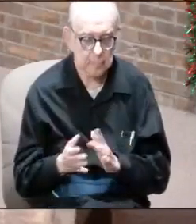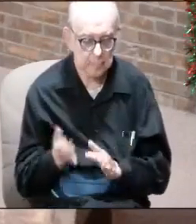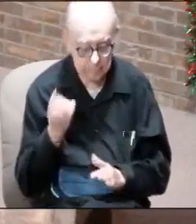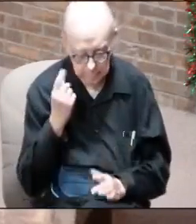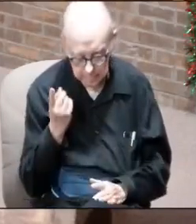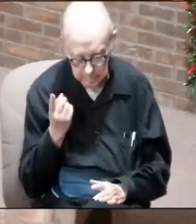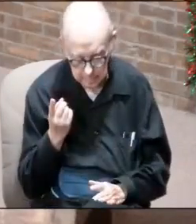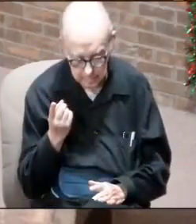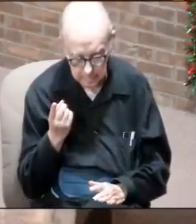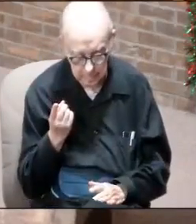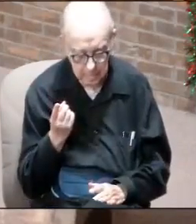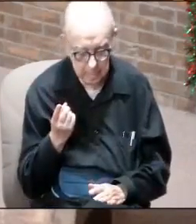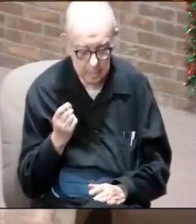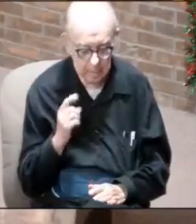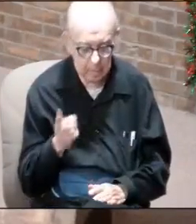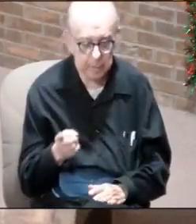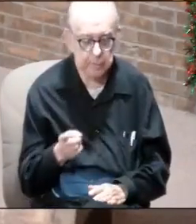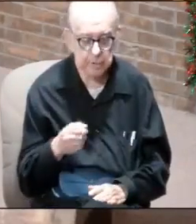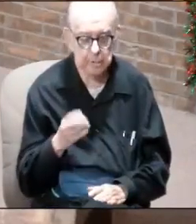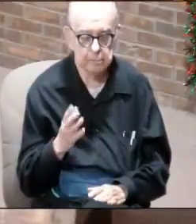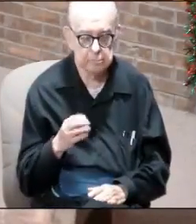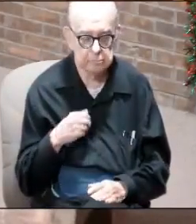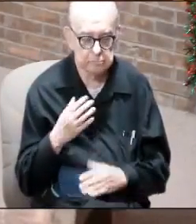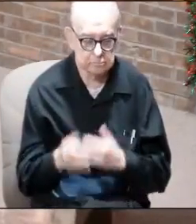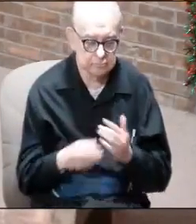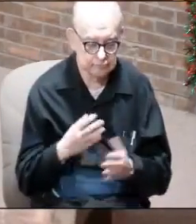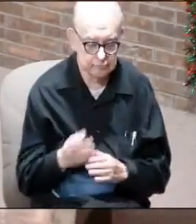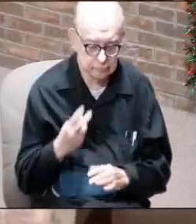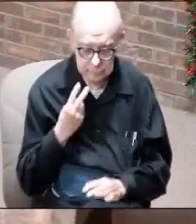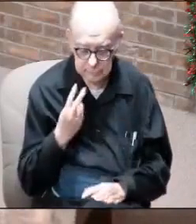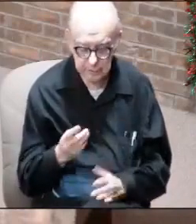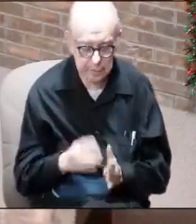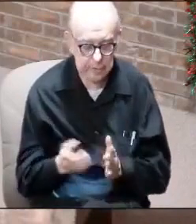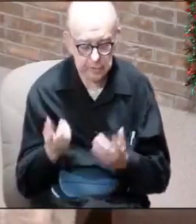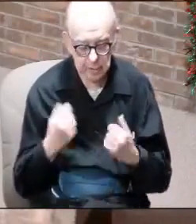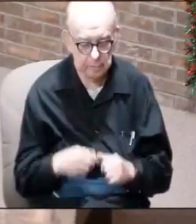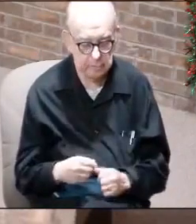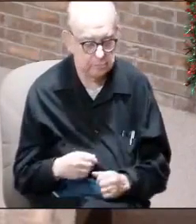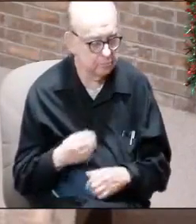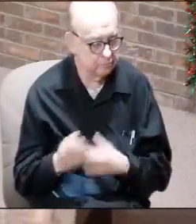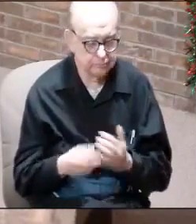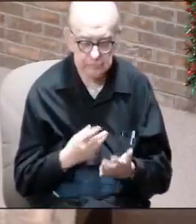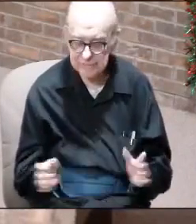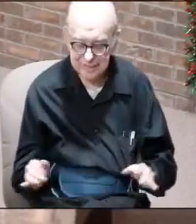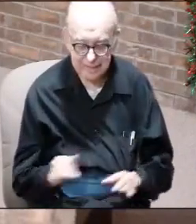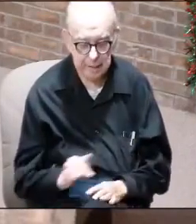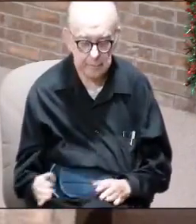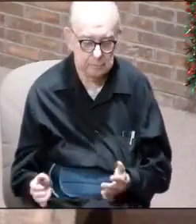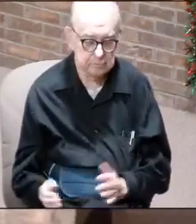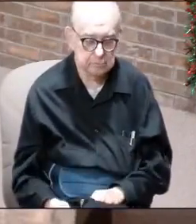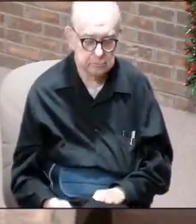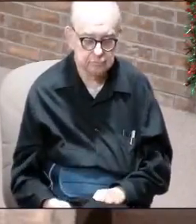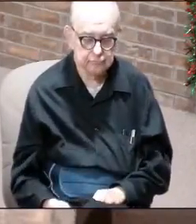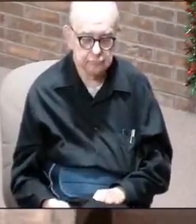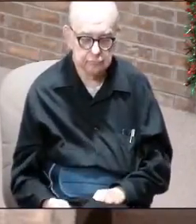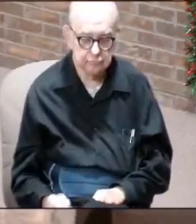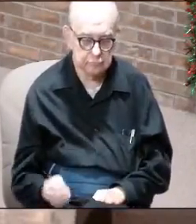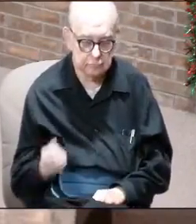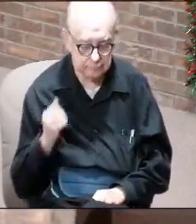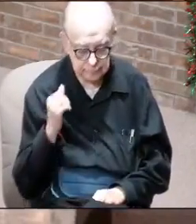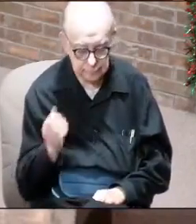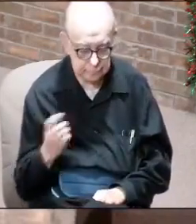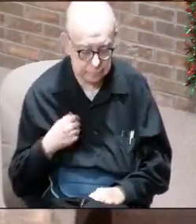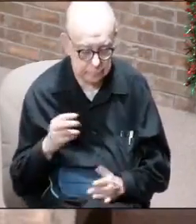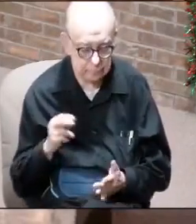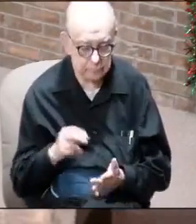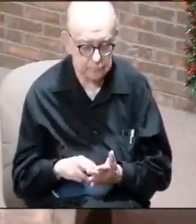tomorrow, I'm looking for him to come. If I get up the next day, I'm looking for him to come. If I get up the next day, I'm looking for him to come. Every day, I'm going to